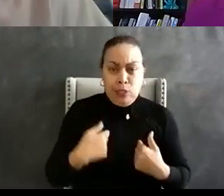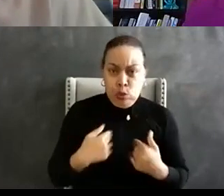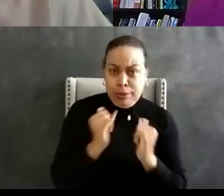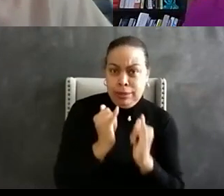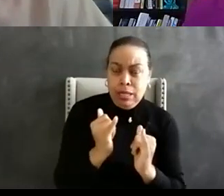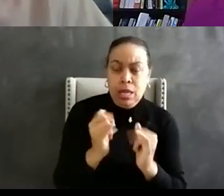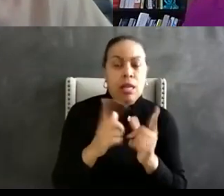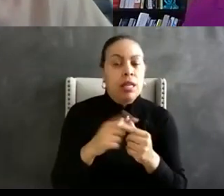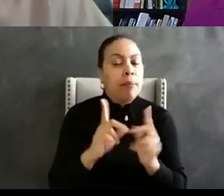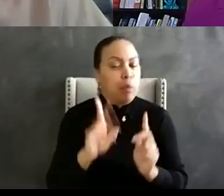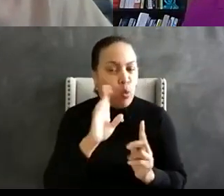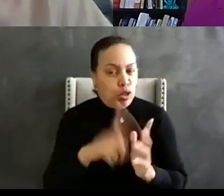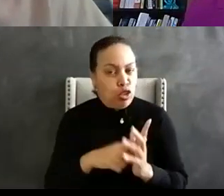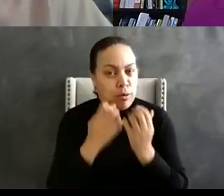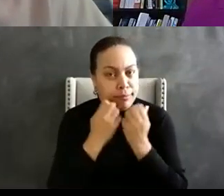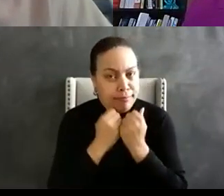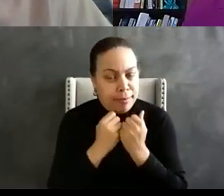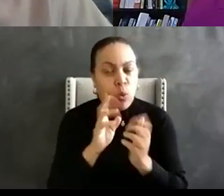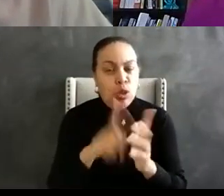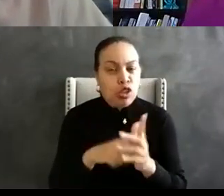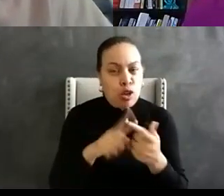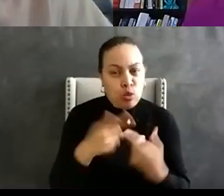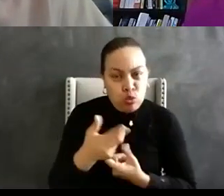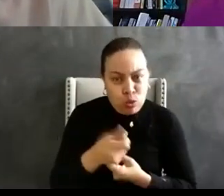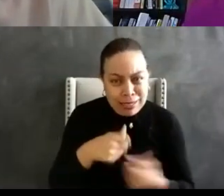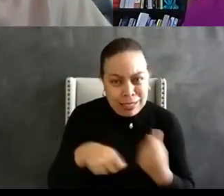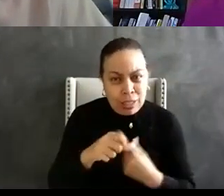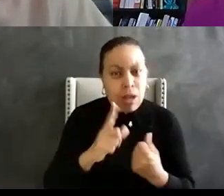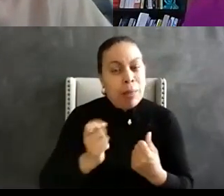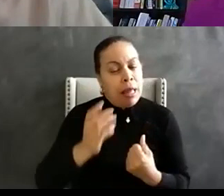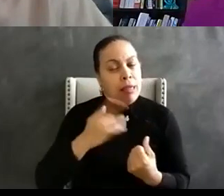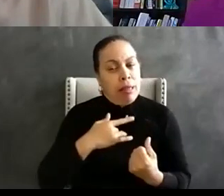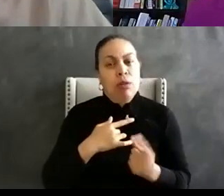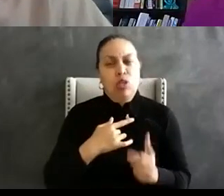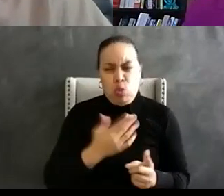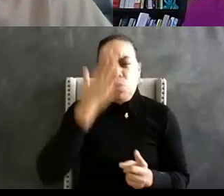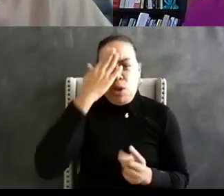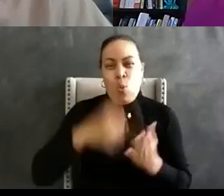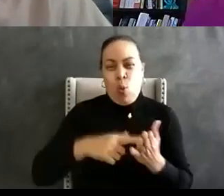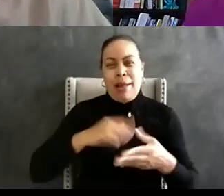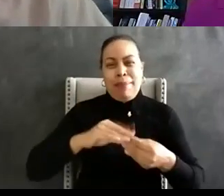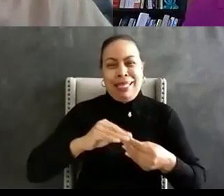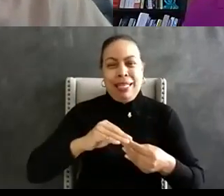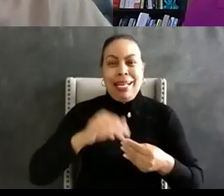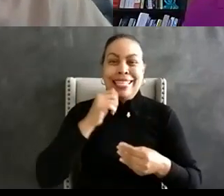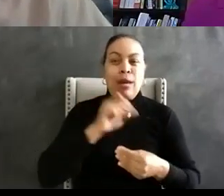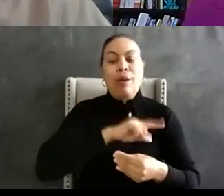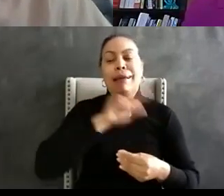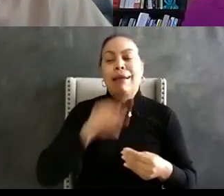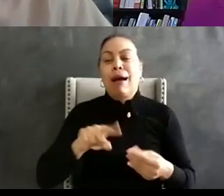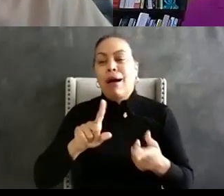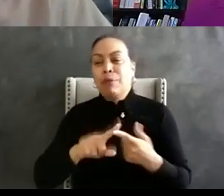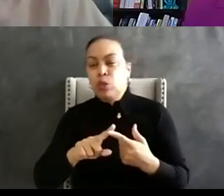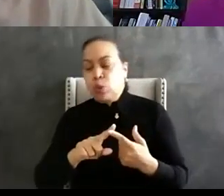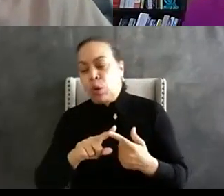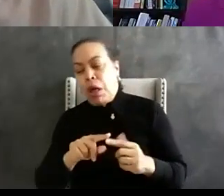and trust you because they feel like you know what they're talking about as opposed to just coming in taking a report checking the box and then